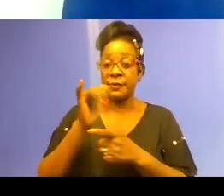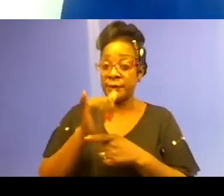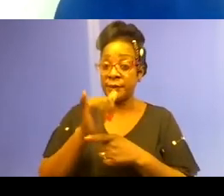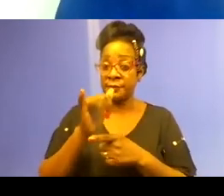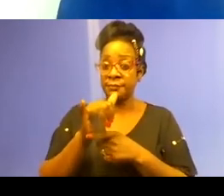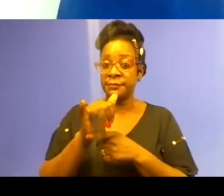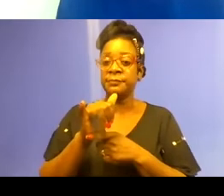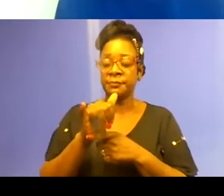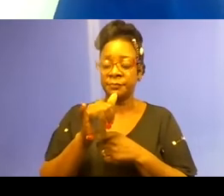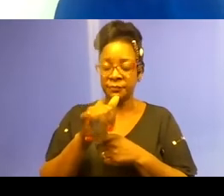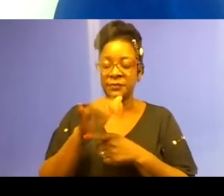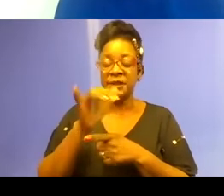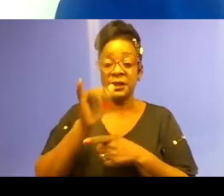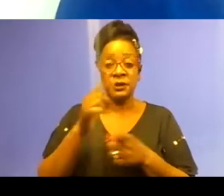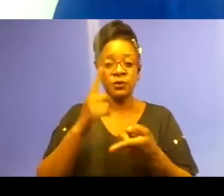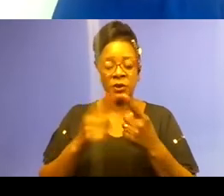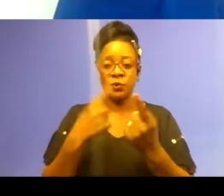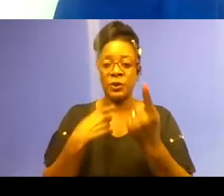So we can just dive in.